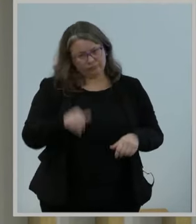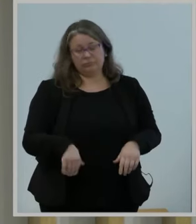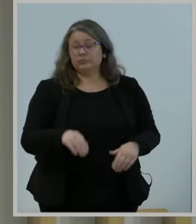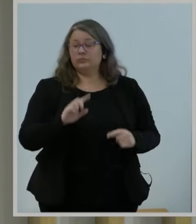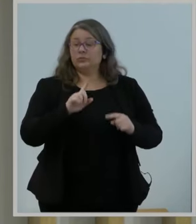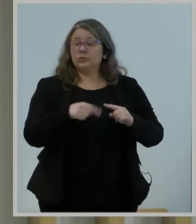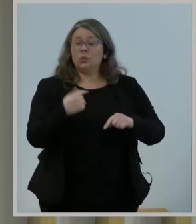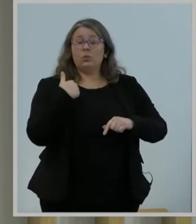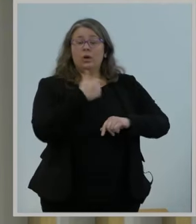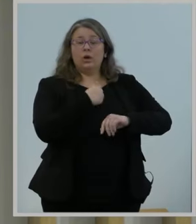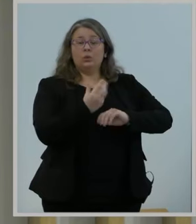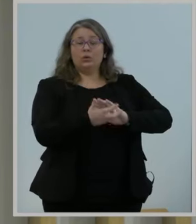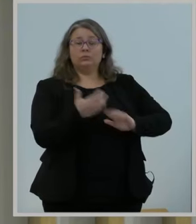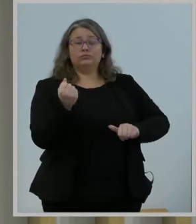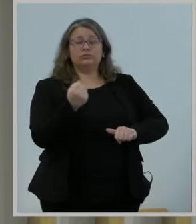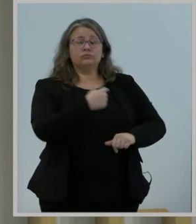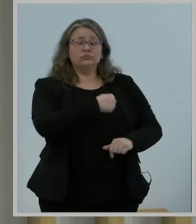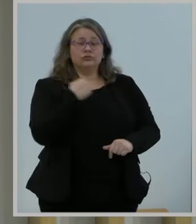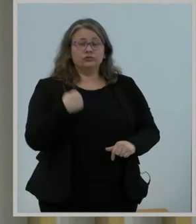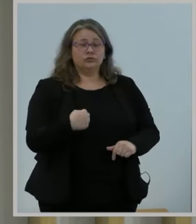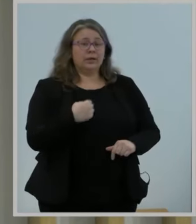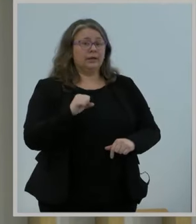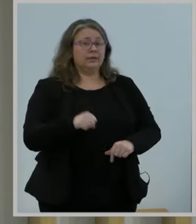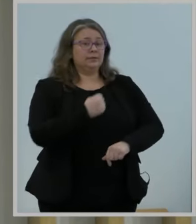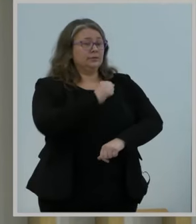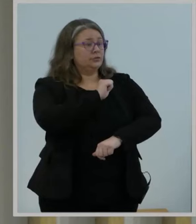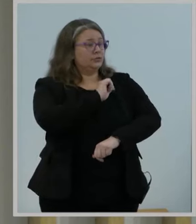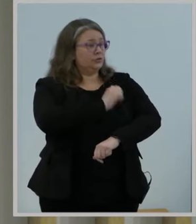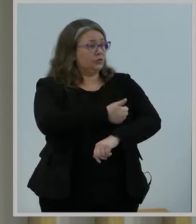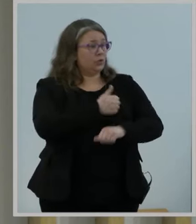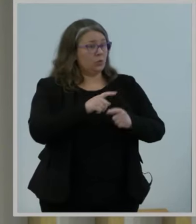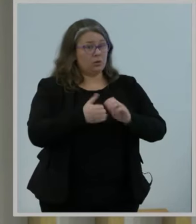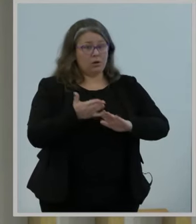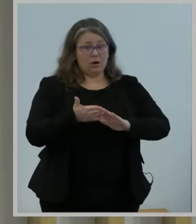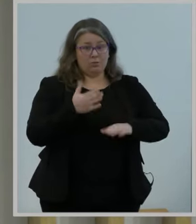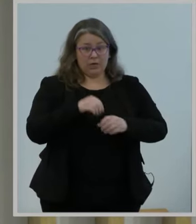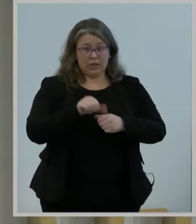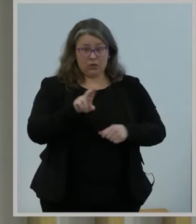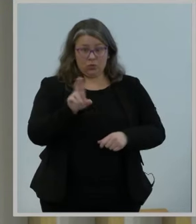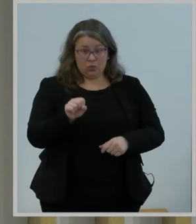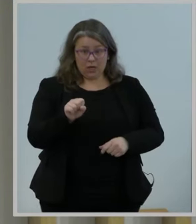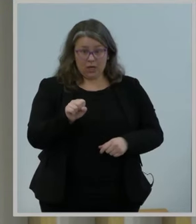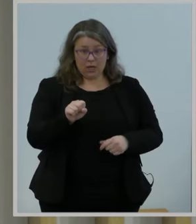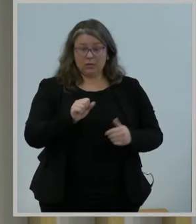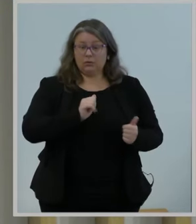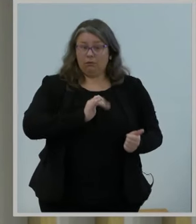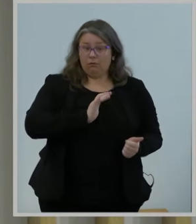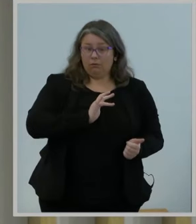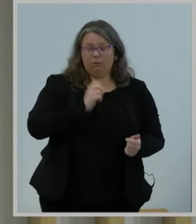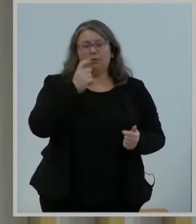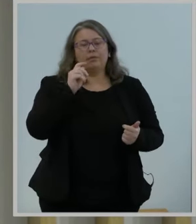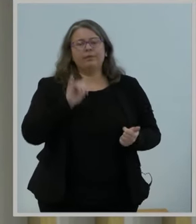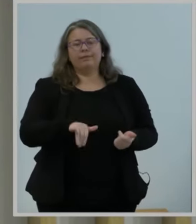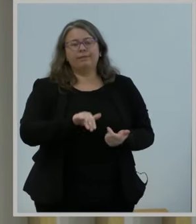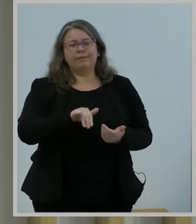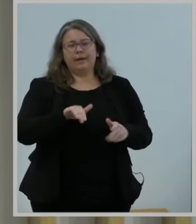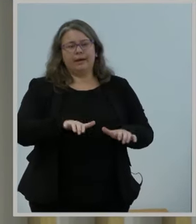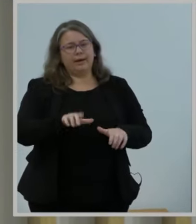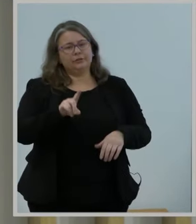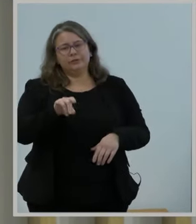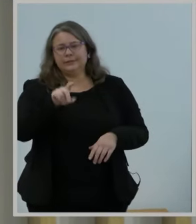operate in the United States, that action did not extend to broadband services, thanks to the retreat from Title II.